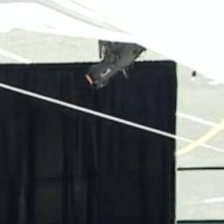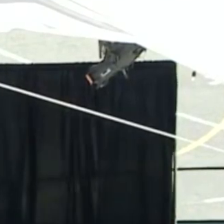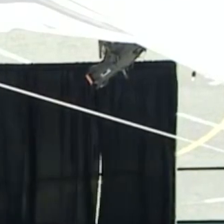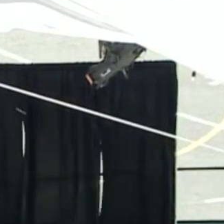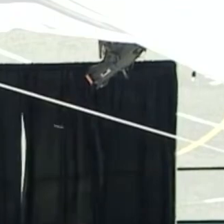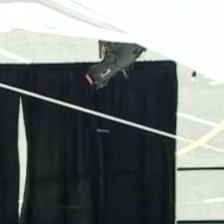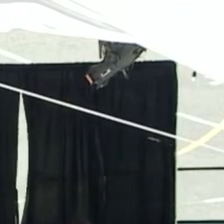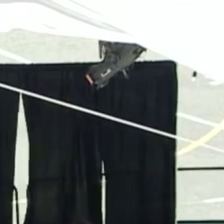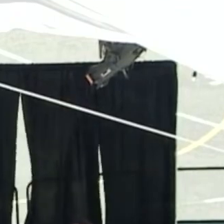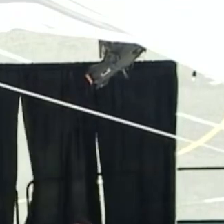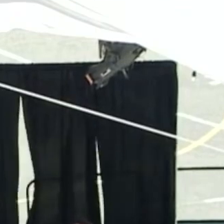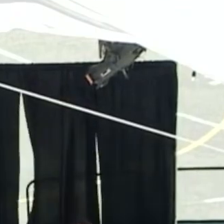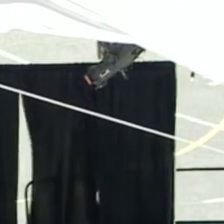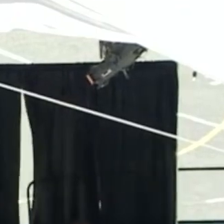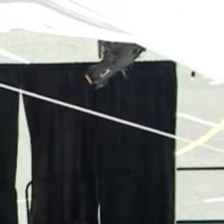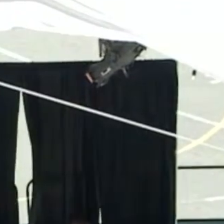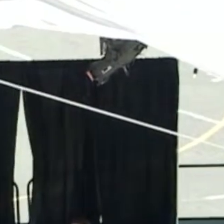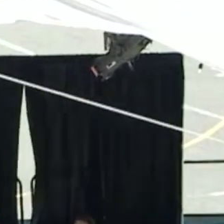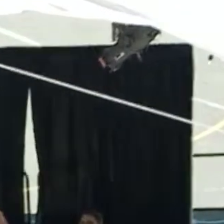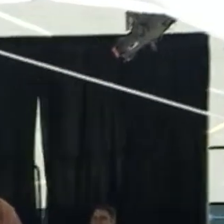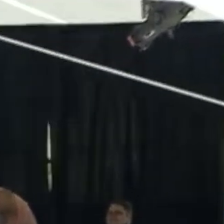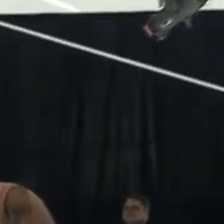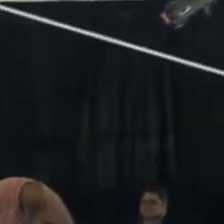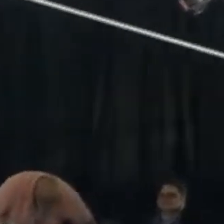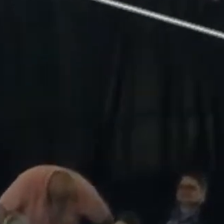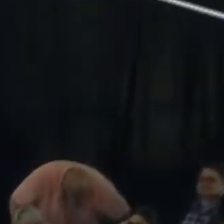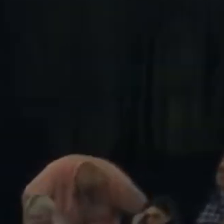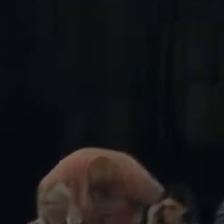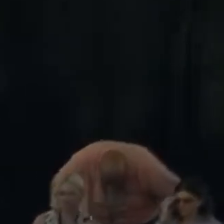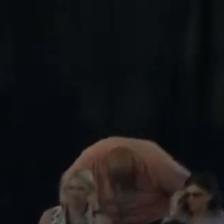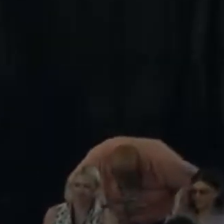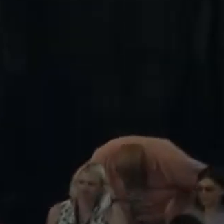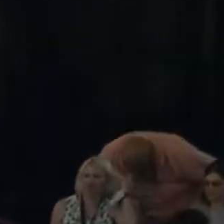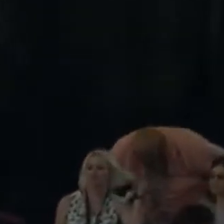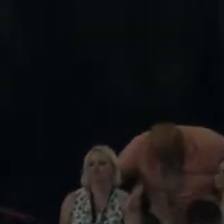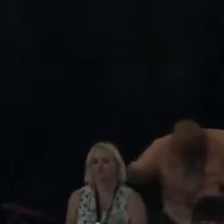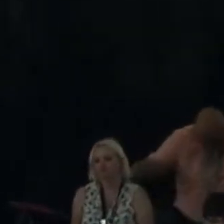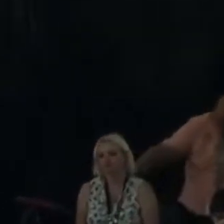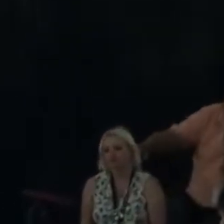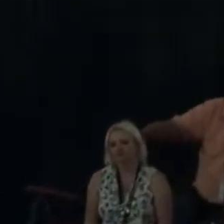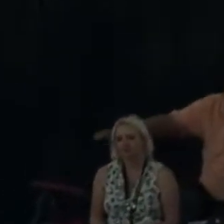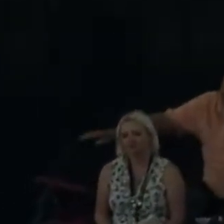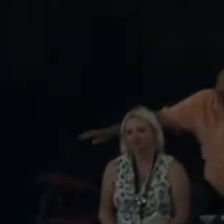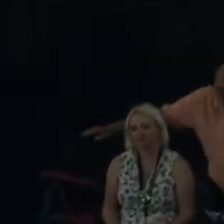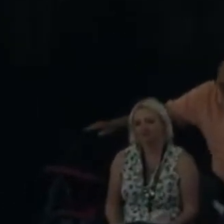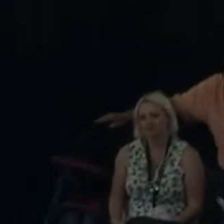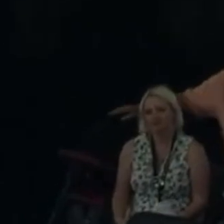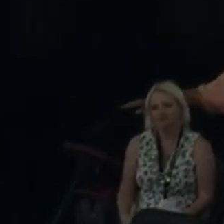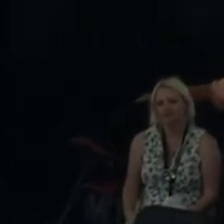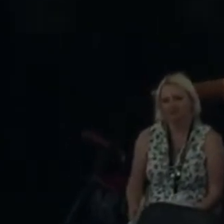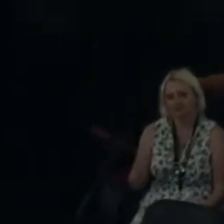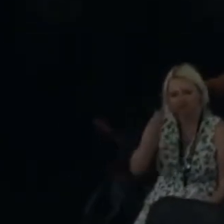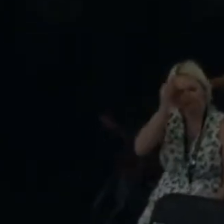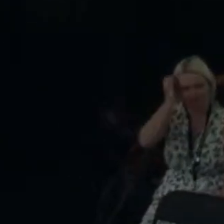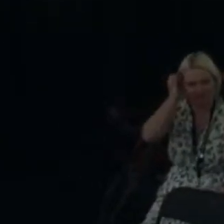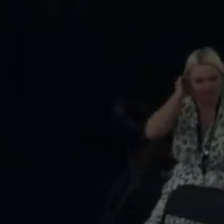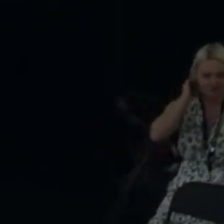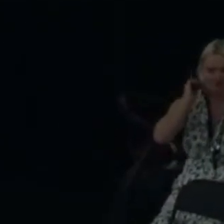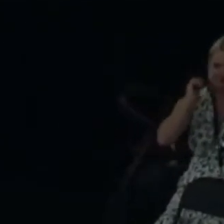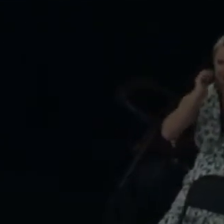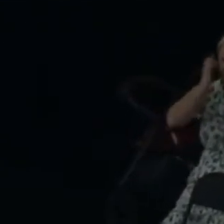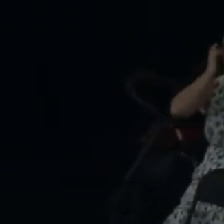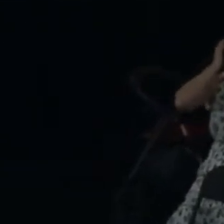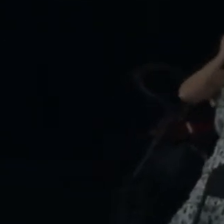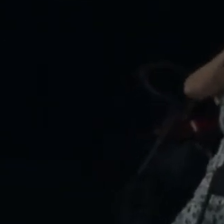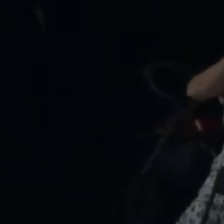Good afternoon, everybody. I am Todd Karnofsky. I am honored to be the Administrator at Archway Academy. Thank you, everyone, for